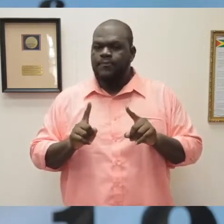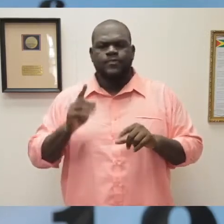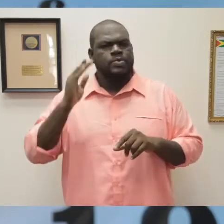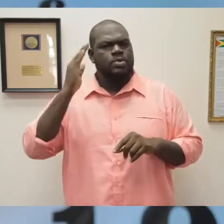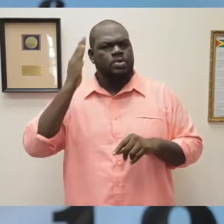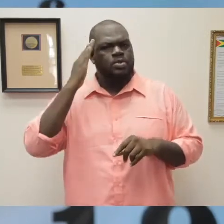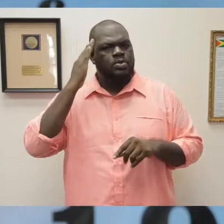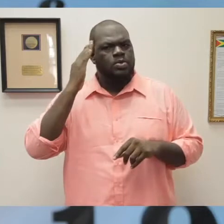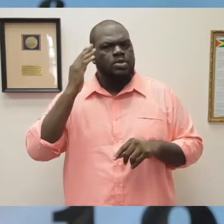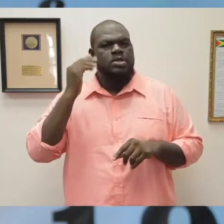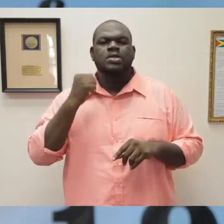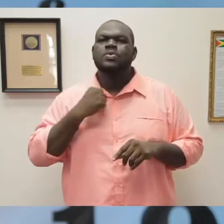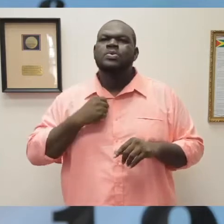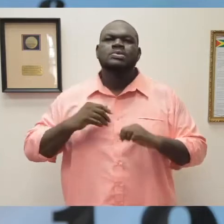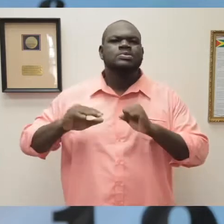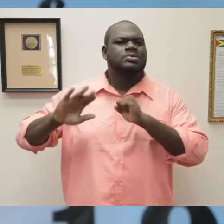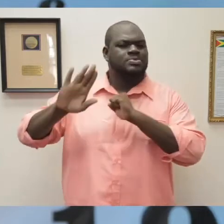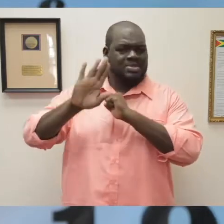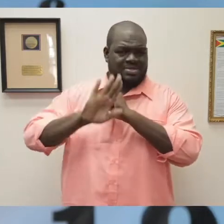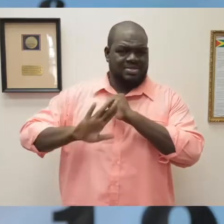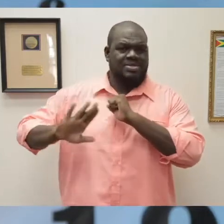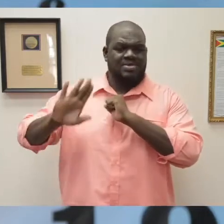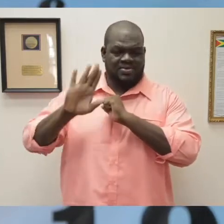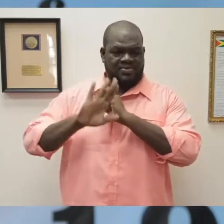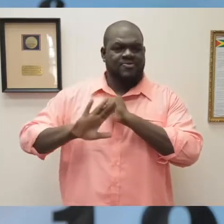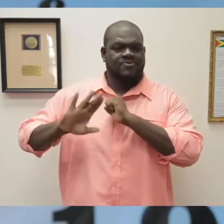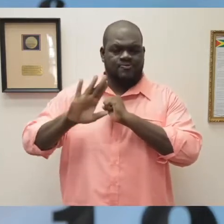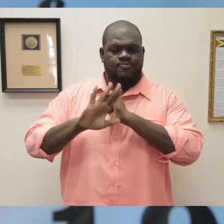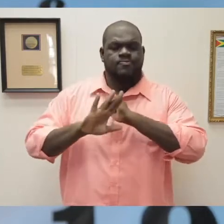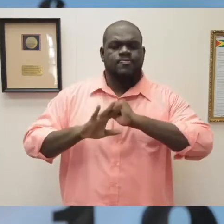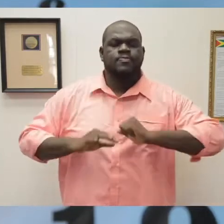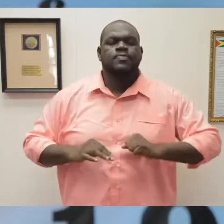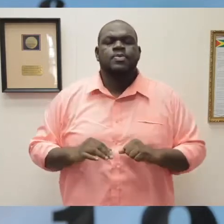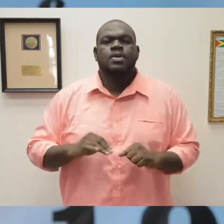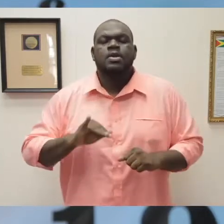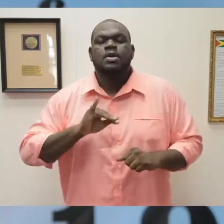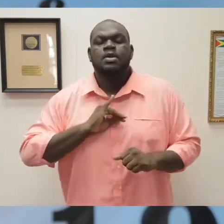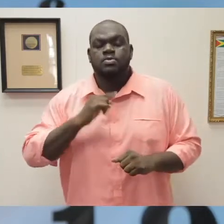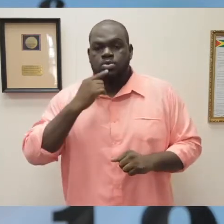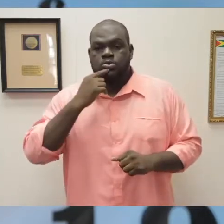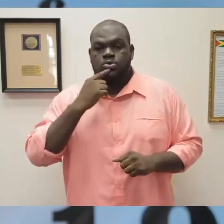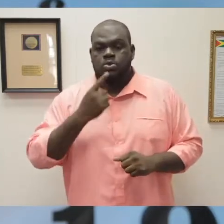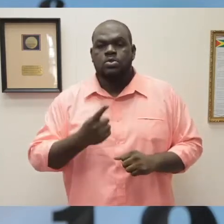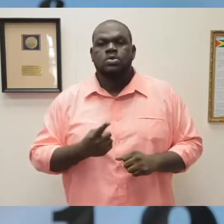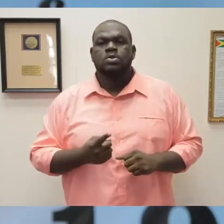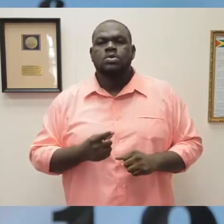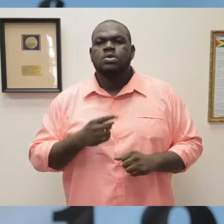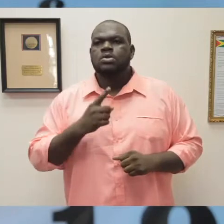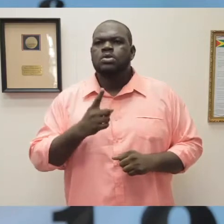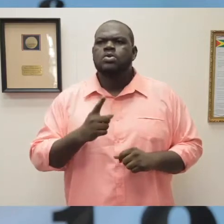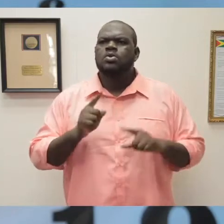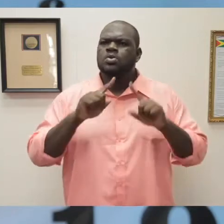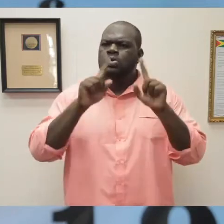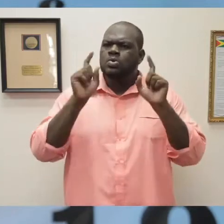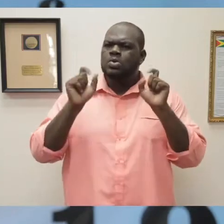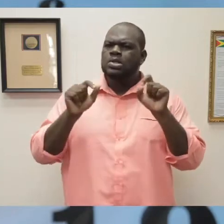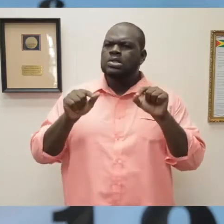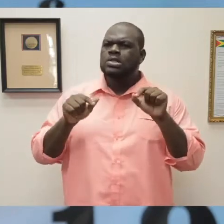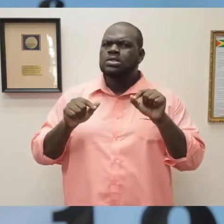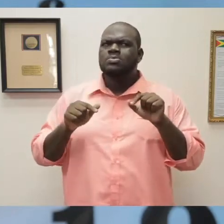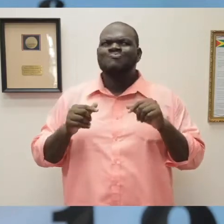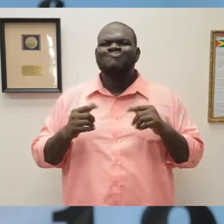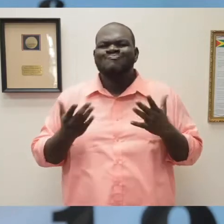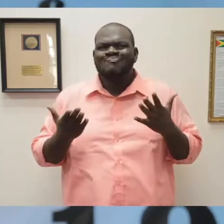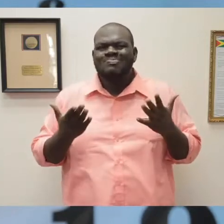safety in mind. I'm sure your burning question is how can you celebrate